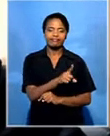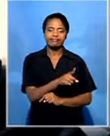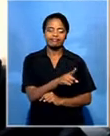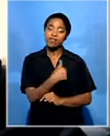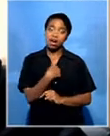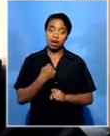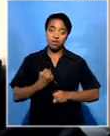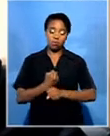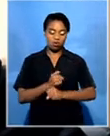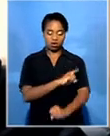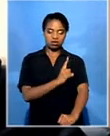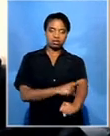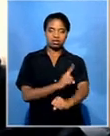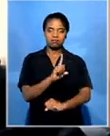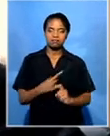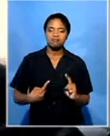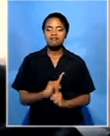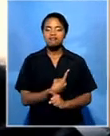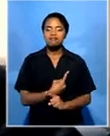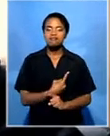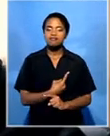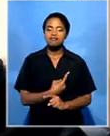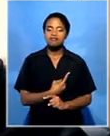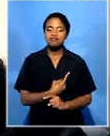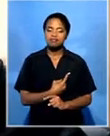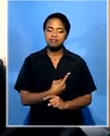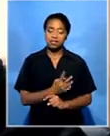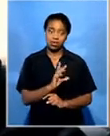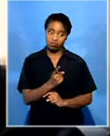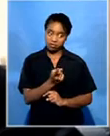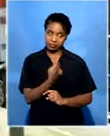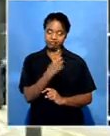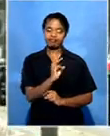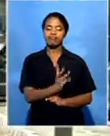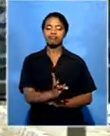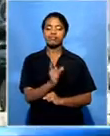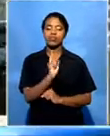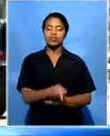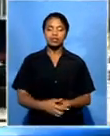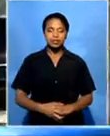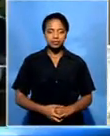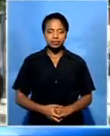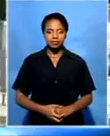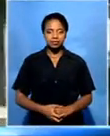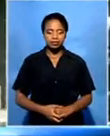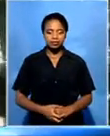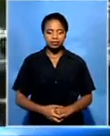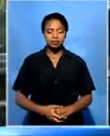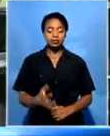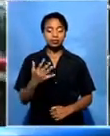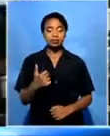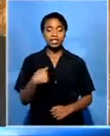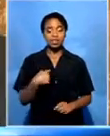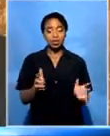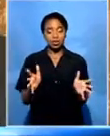powers and his authority and he will have to be called to order. Meanwhile, the facilitator for